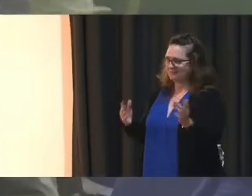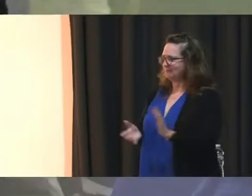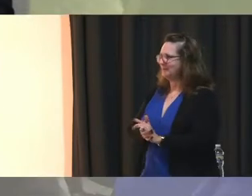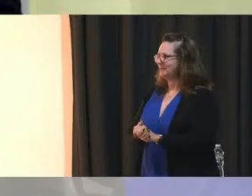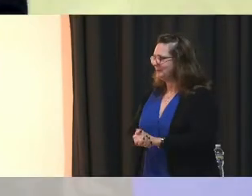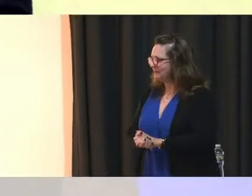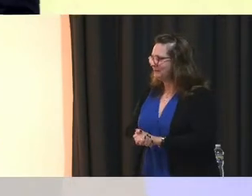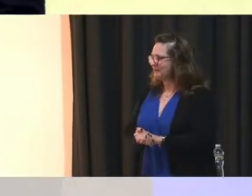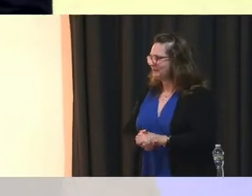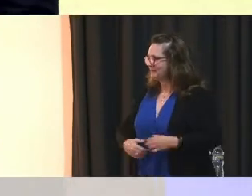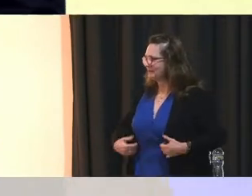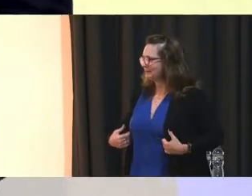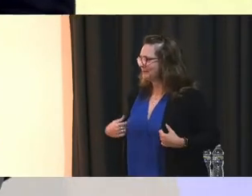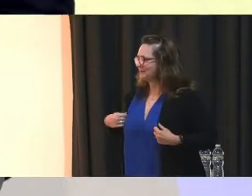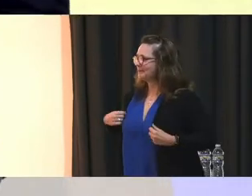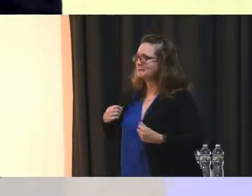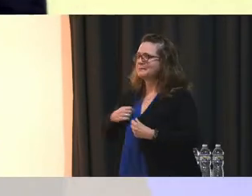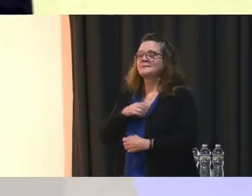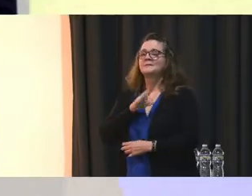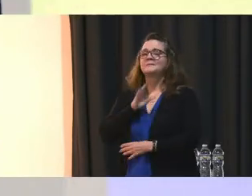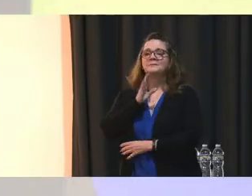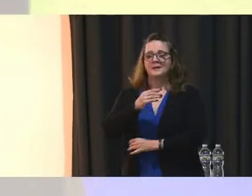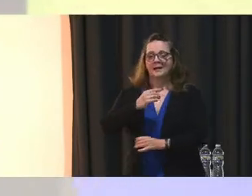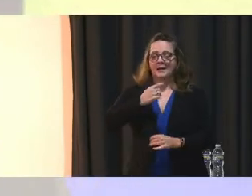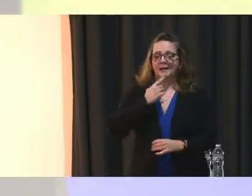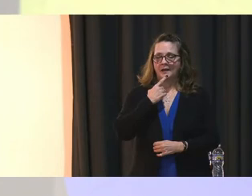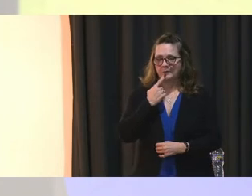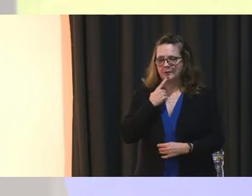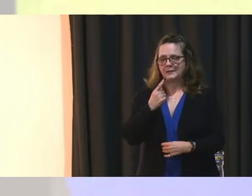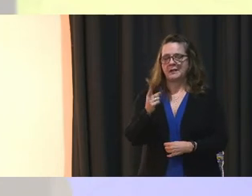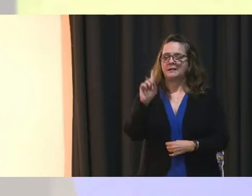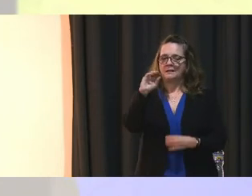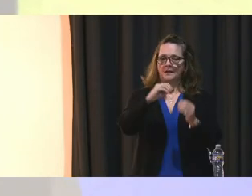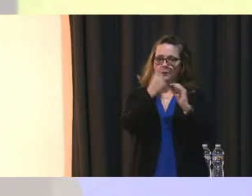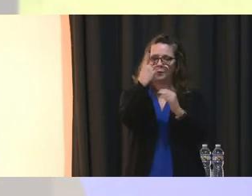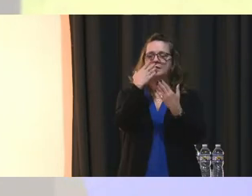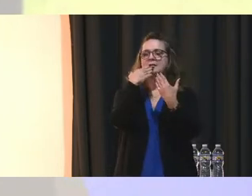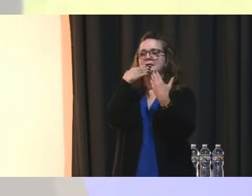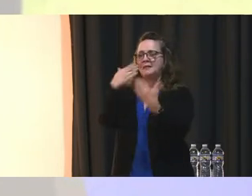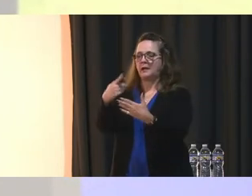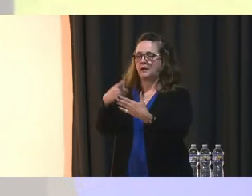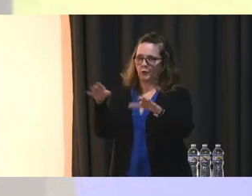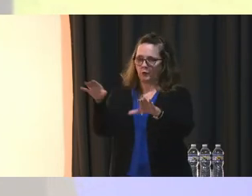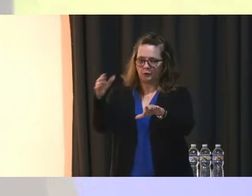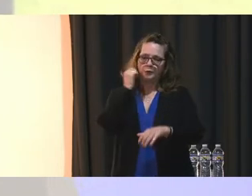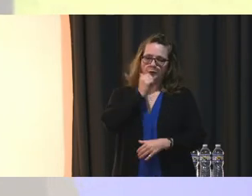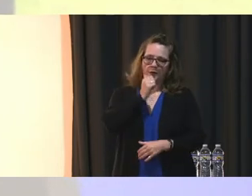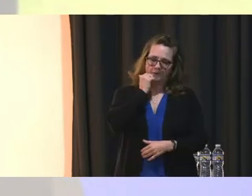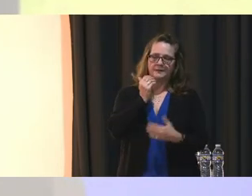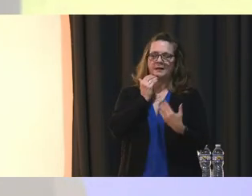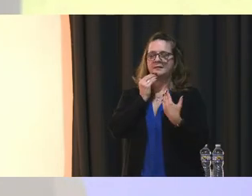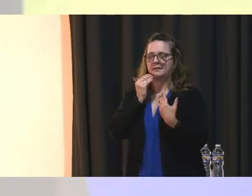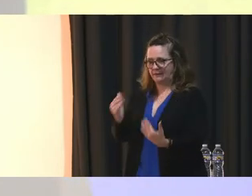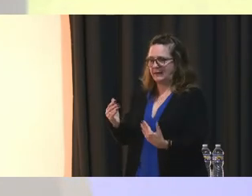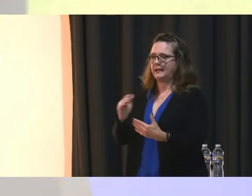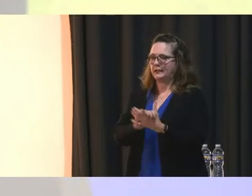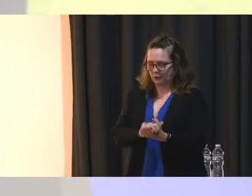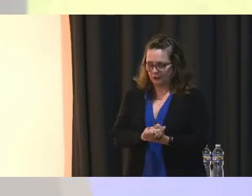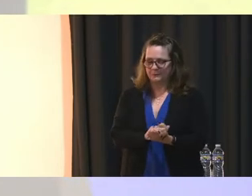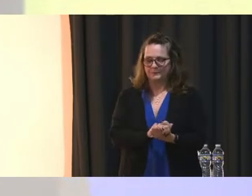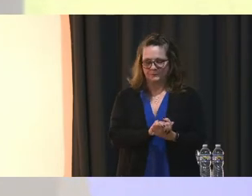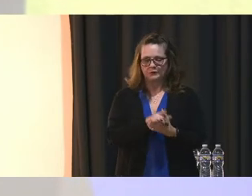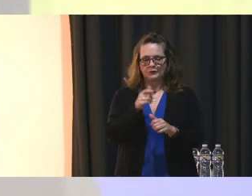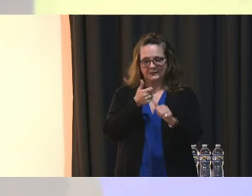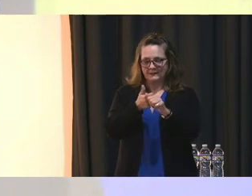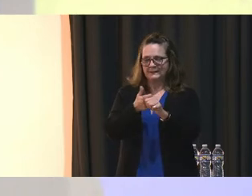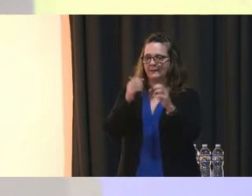So what I will say is number one, thank you for what you do on a daily basis as an educator